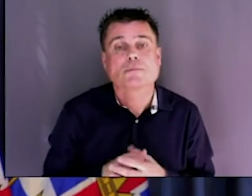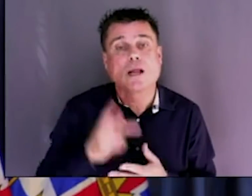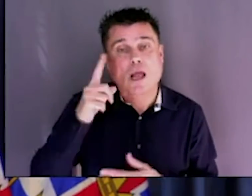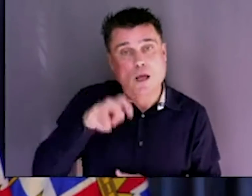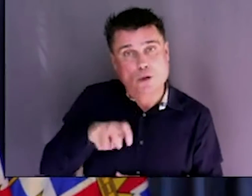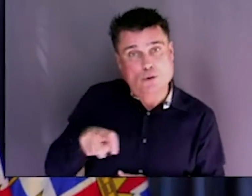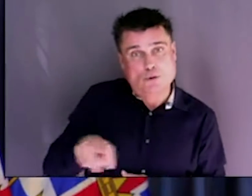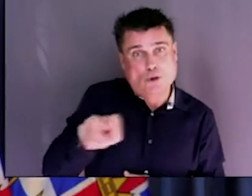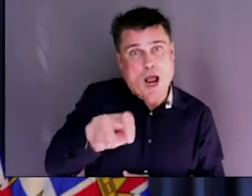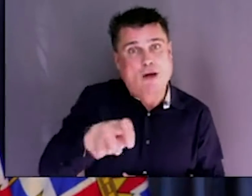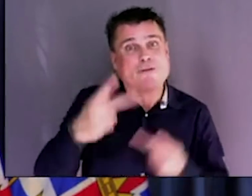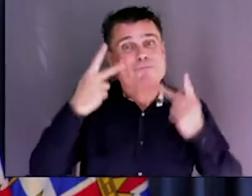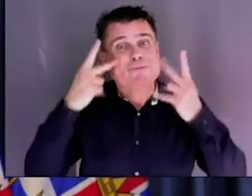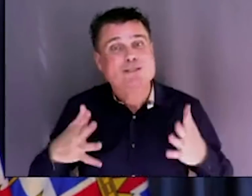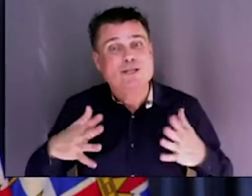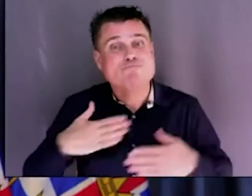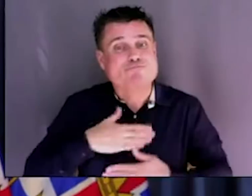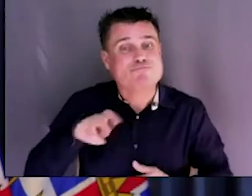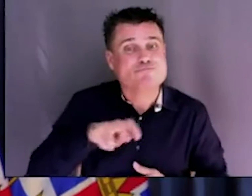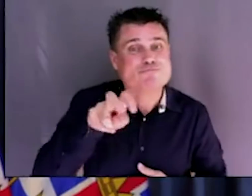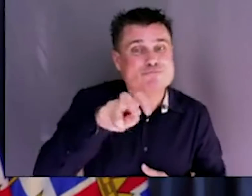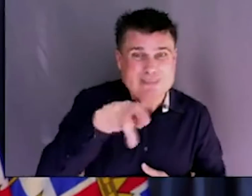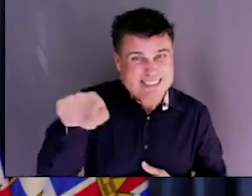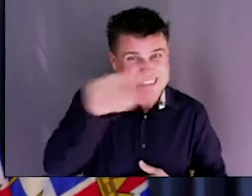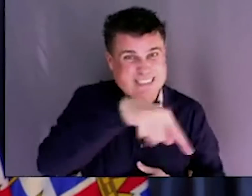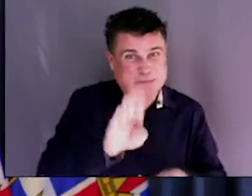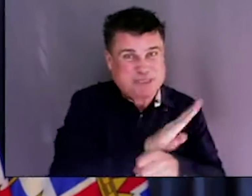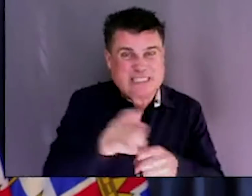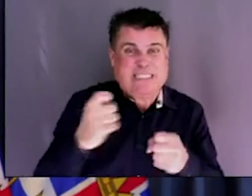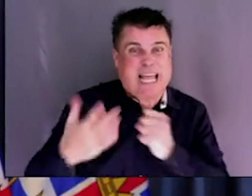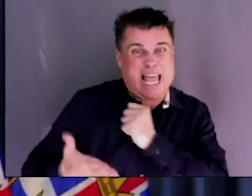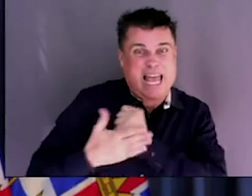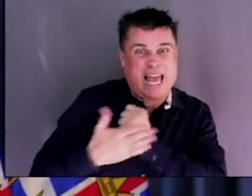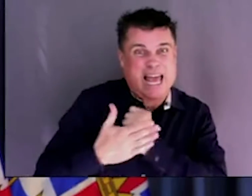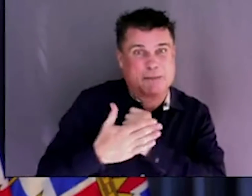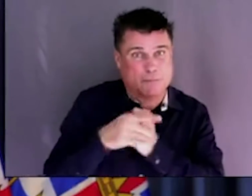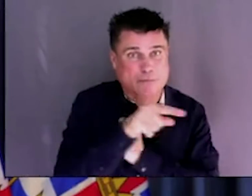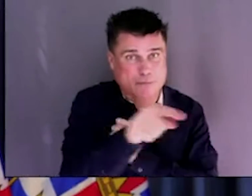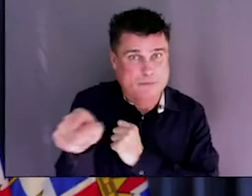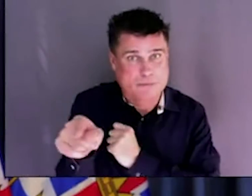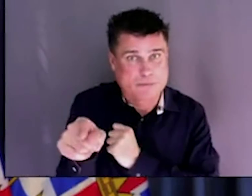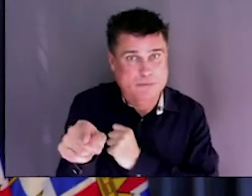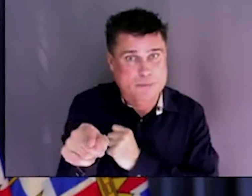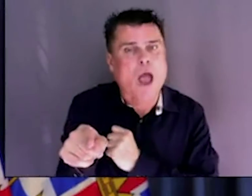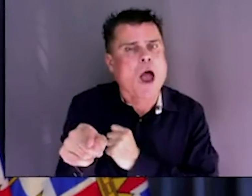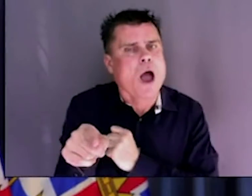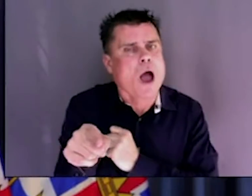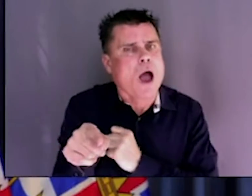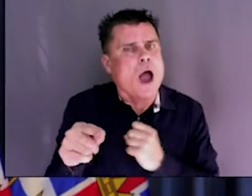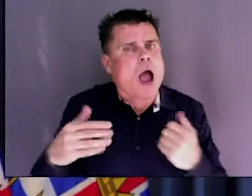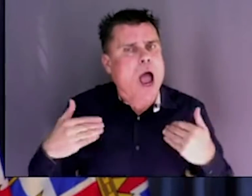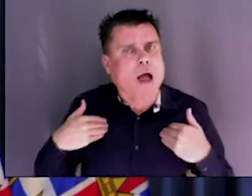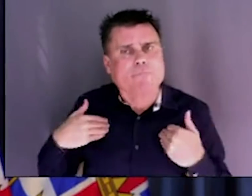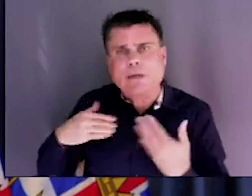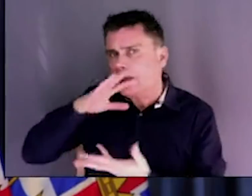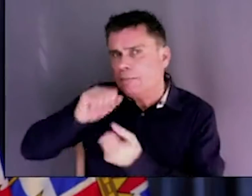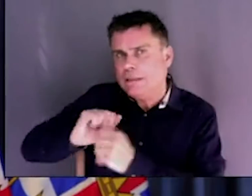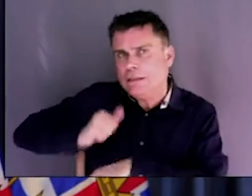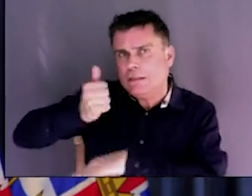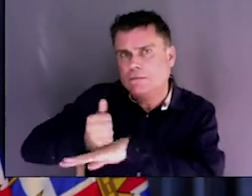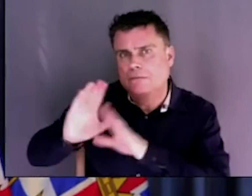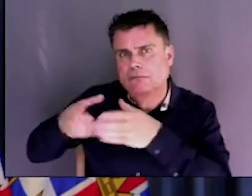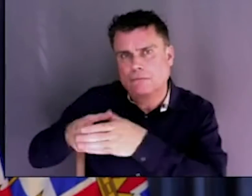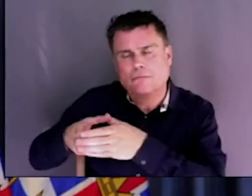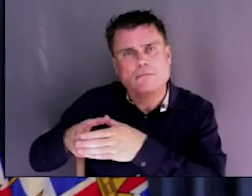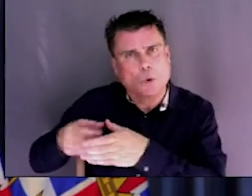to respond and reply back to government by the end of the year. The chair, Tamara Vrooman from YVR, the Vancouver